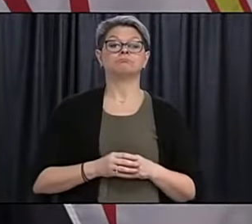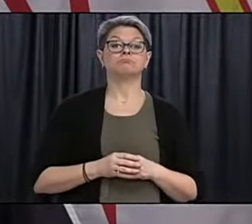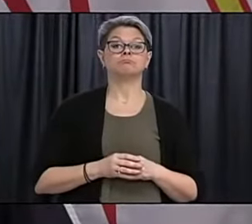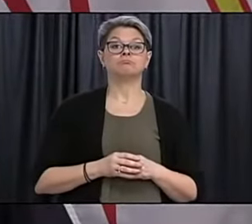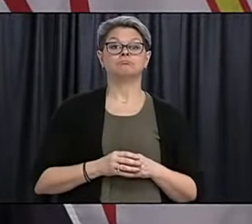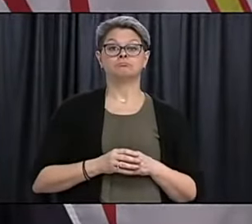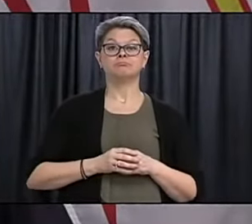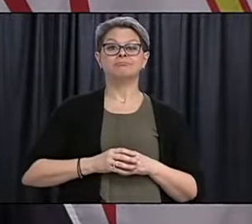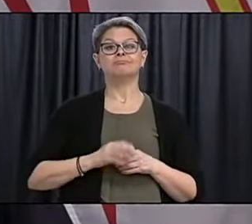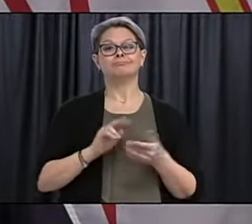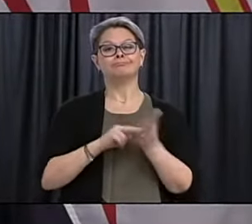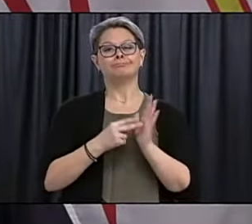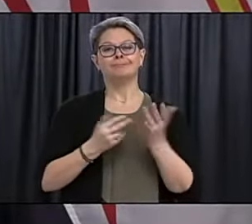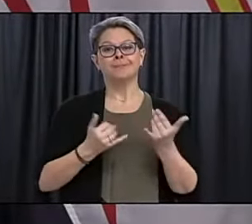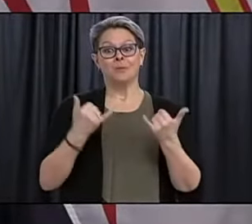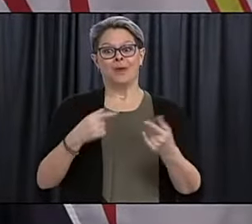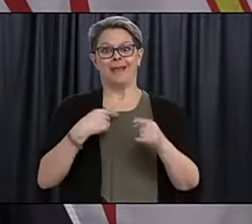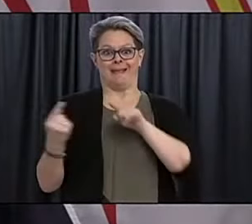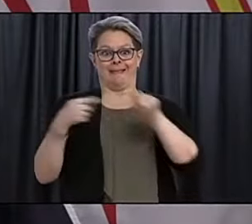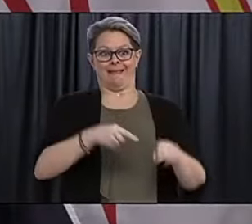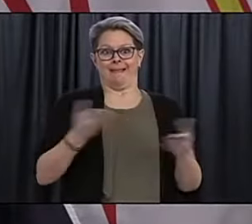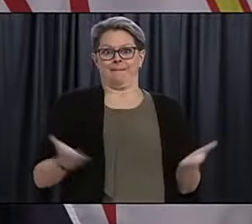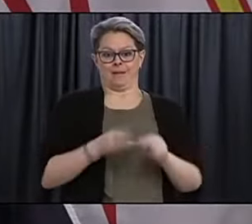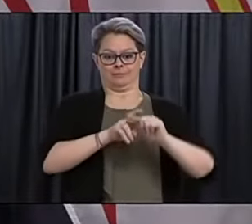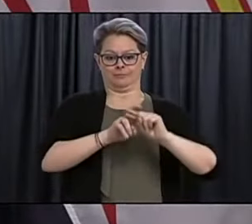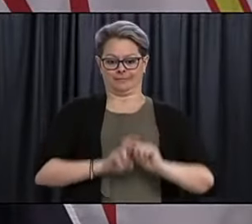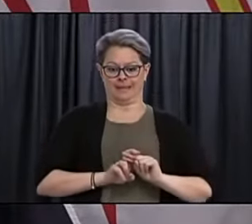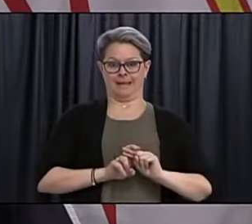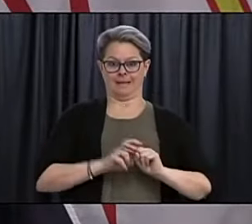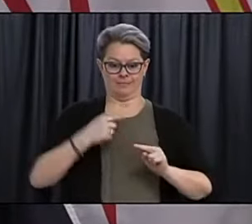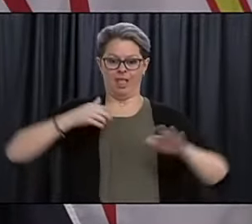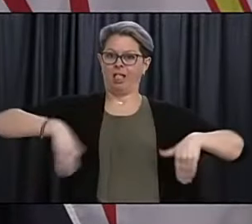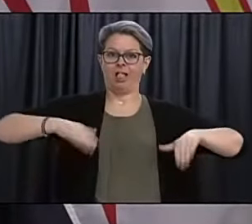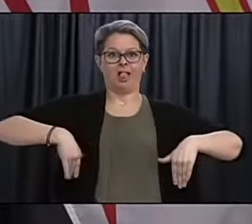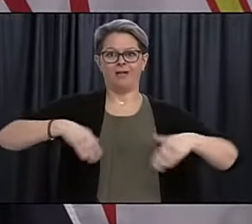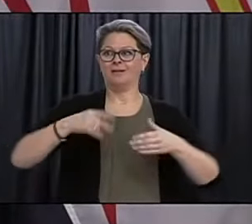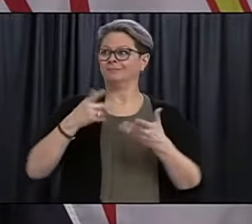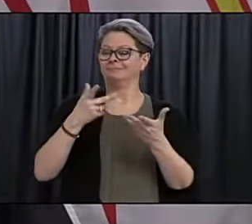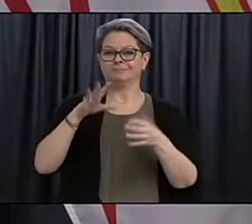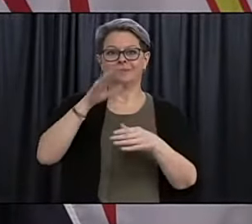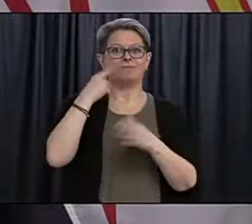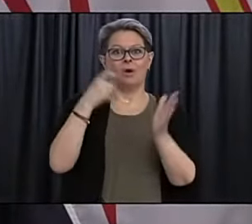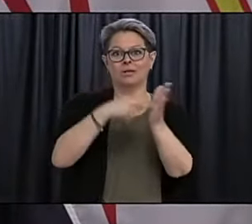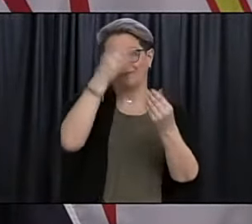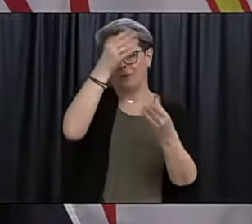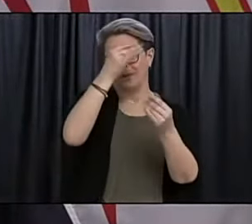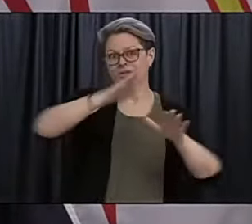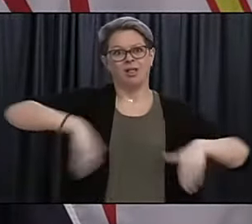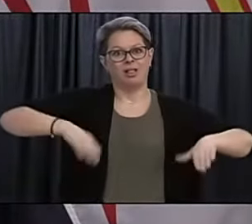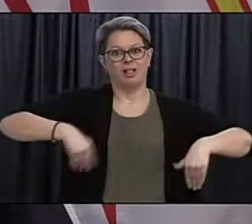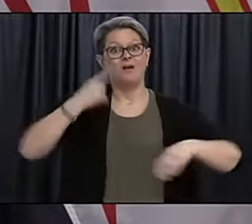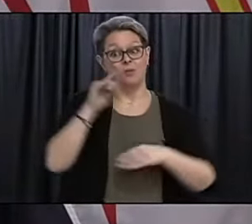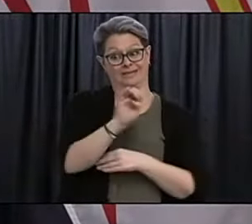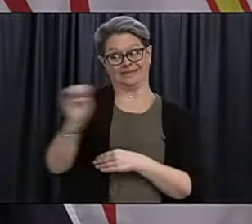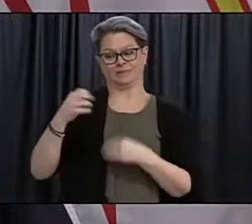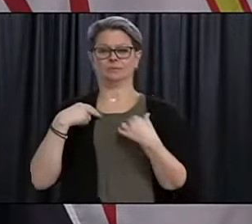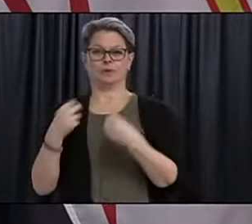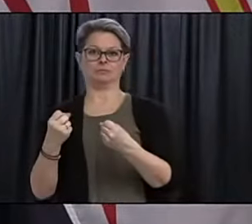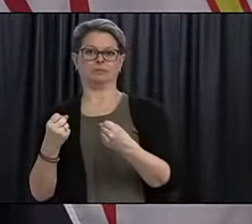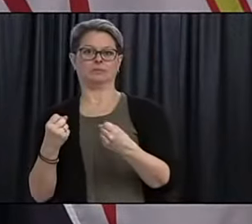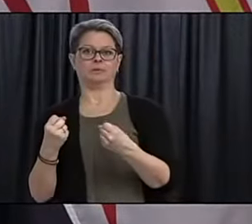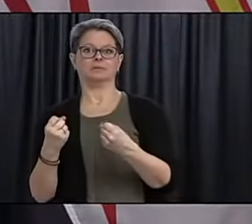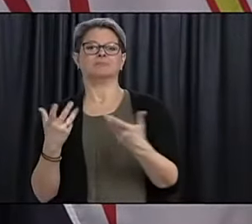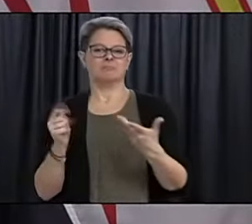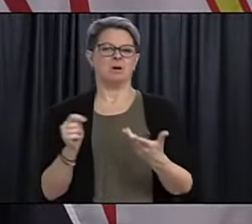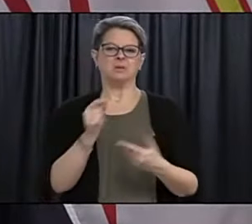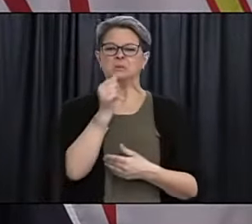I'm just as of time that I came out here, I didn't have that information, but I believe they will be starting in